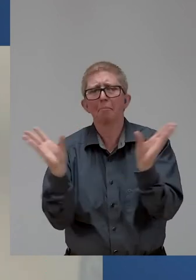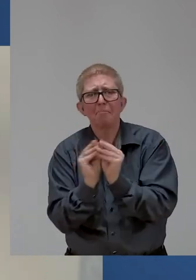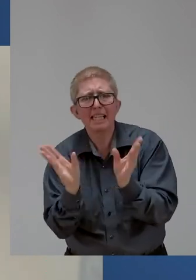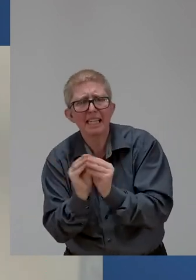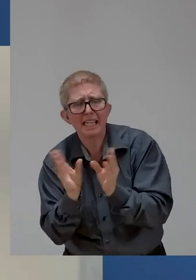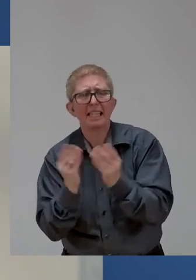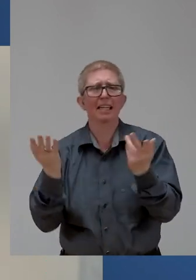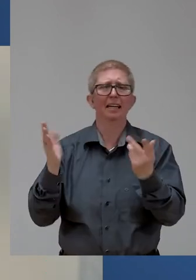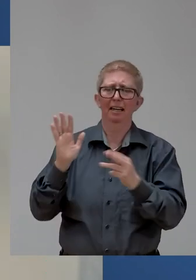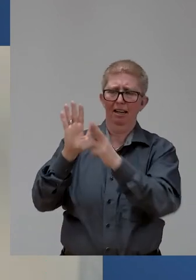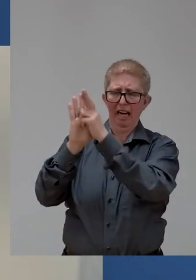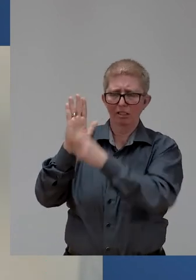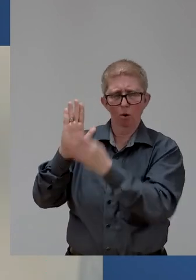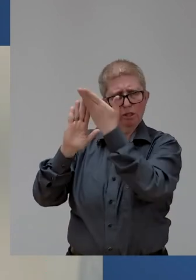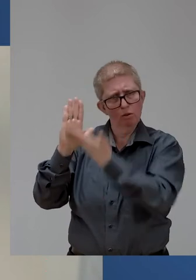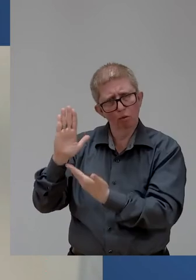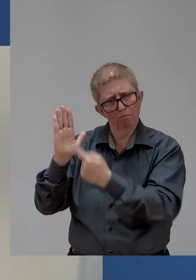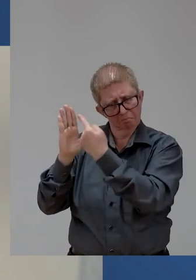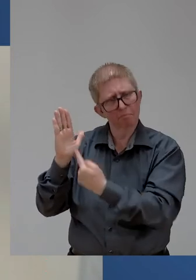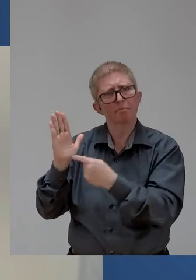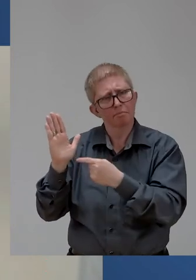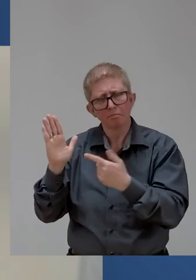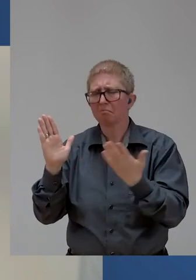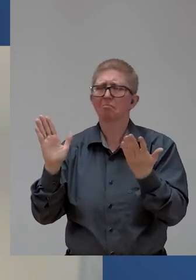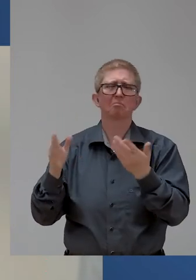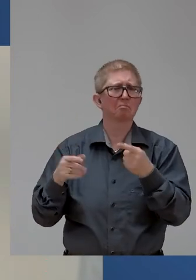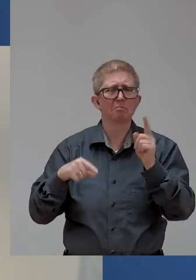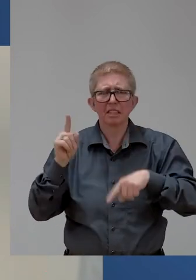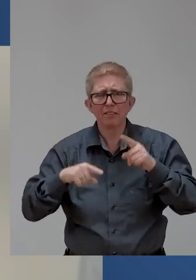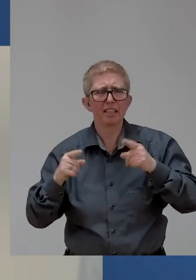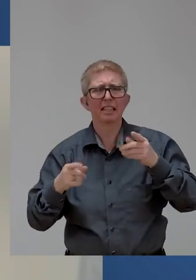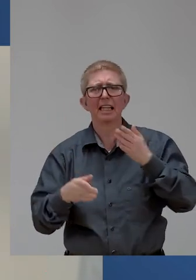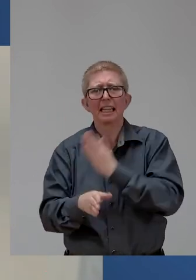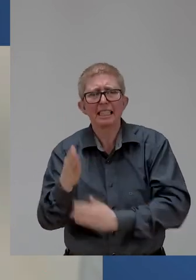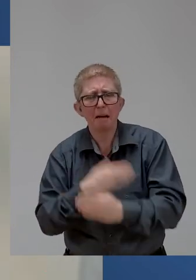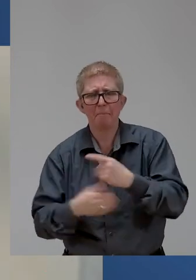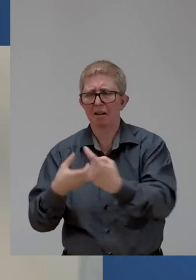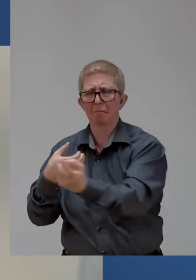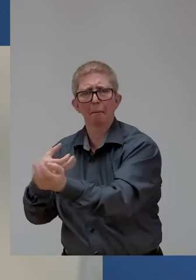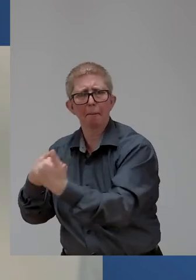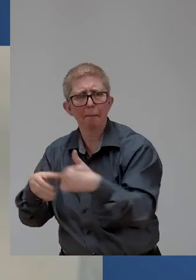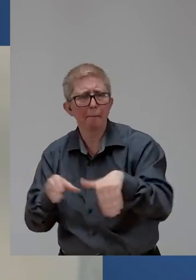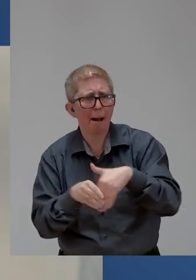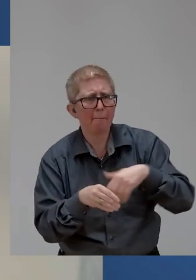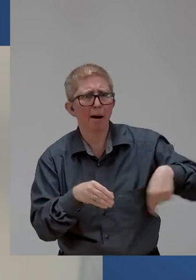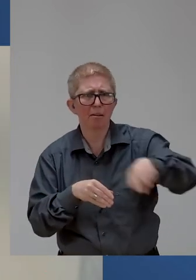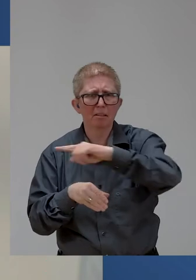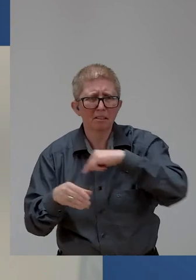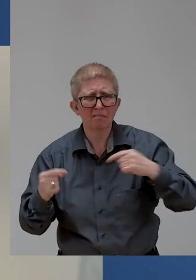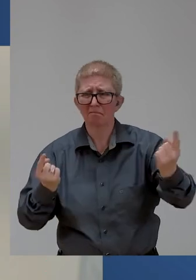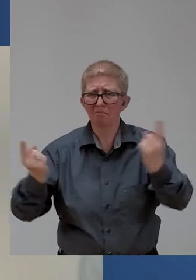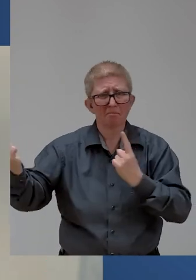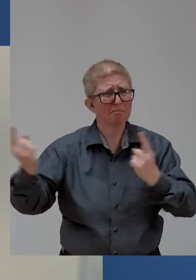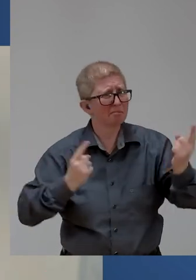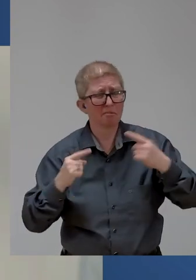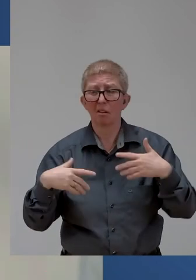all types of attendees, whether those are persons with disabilities who are member states, civil society, those based in New York, or those attending a conference from